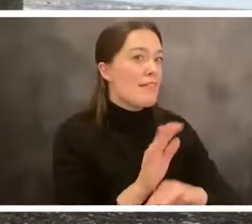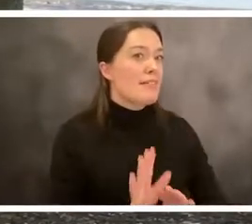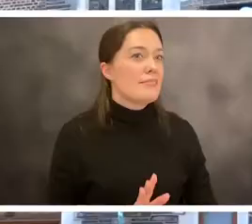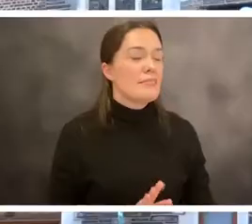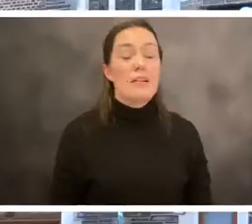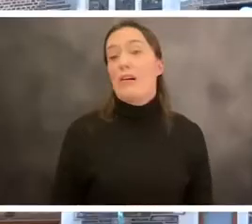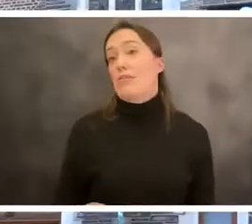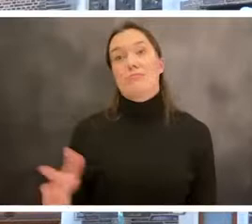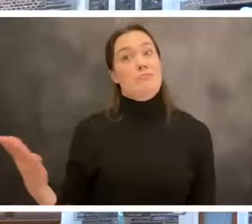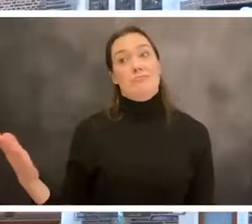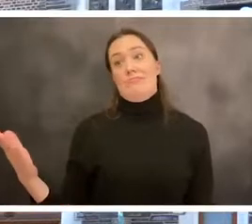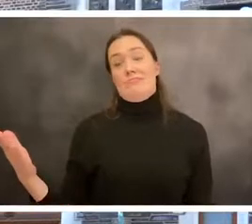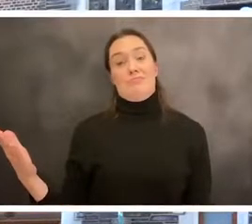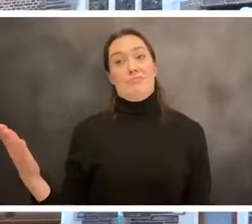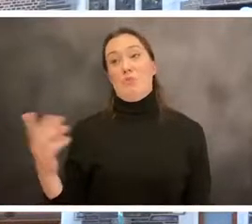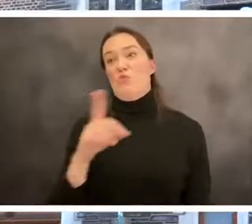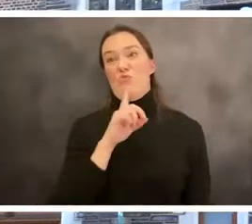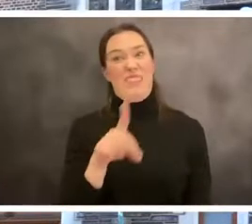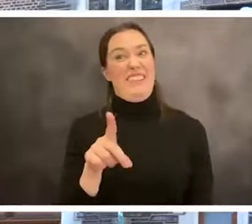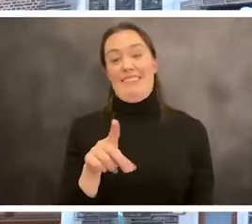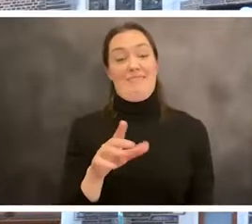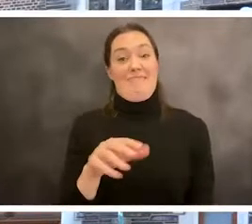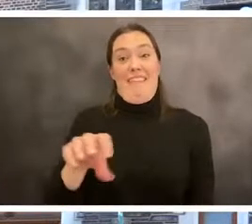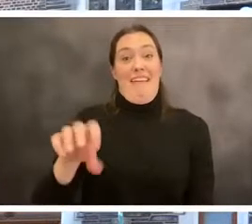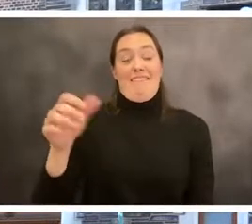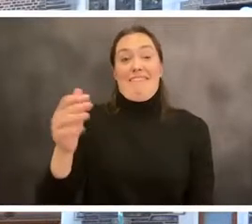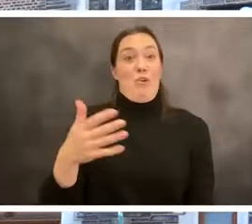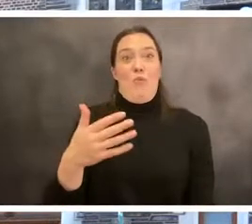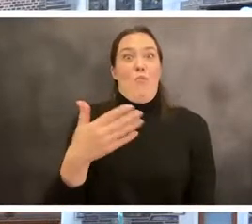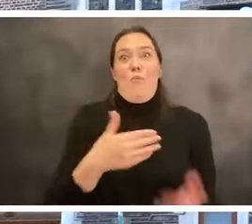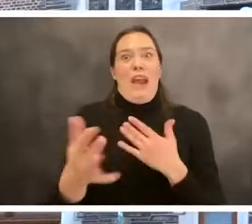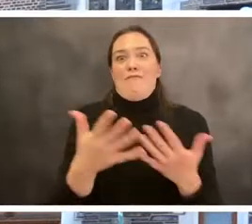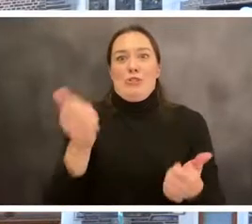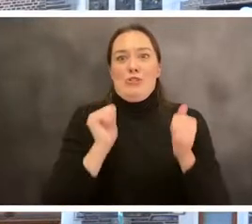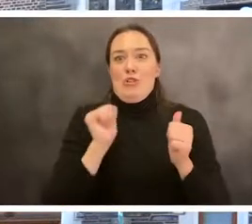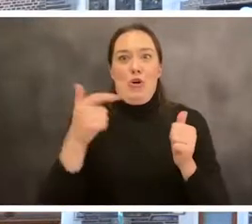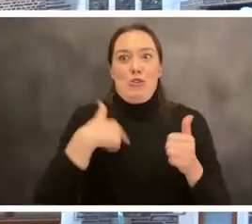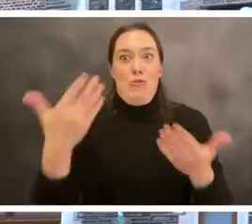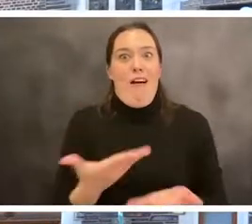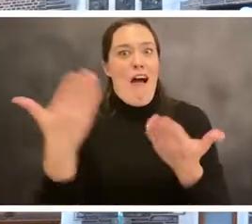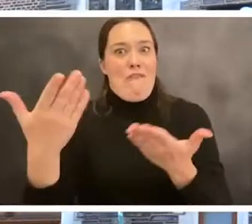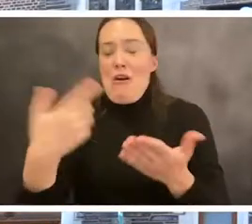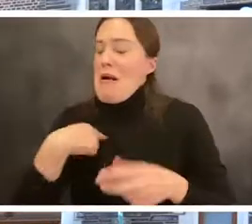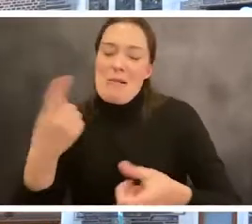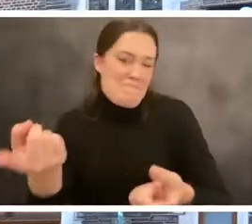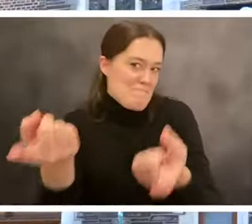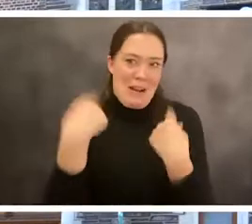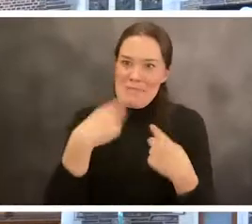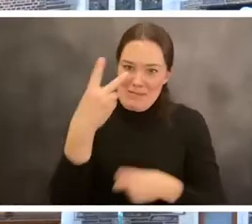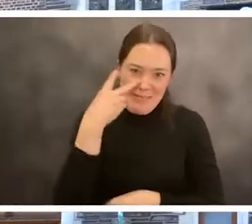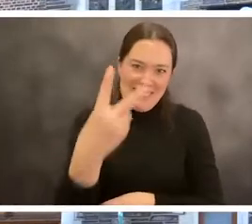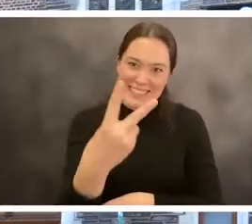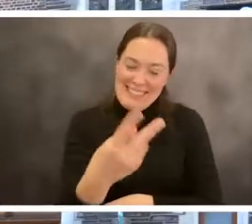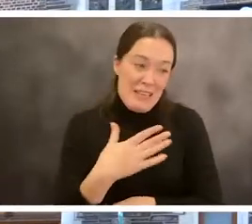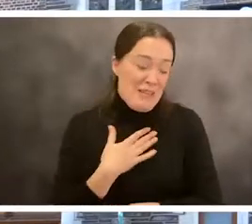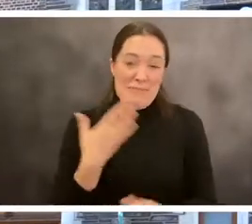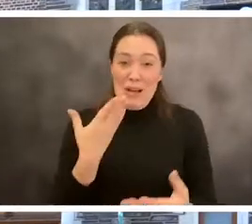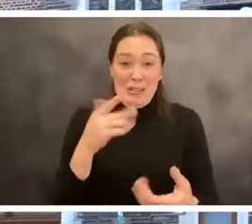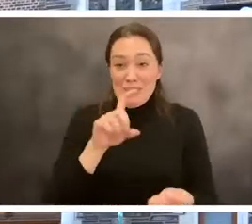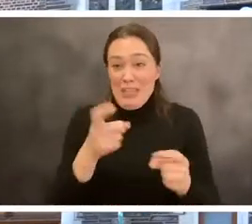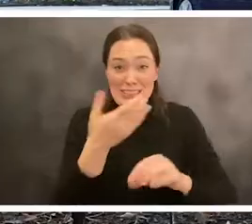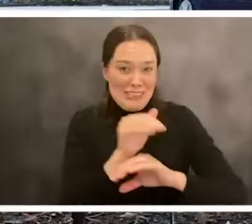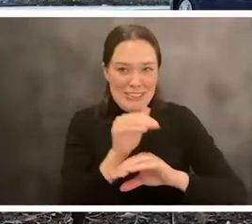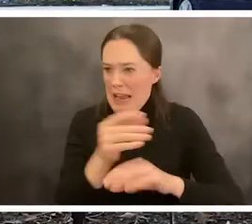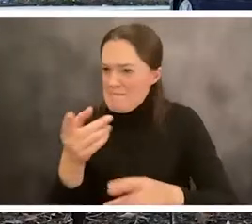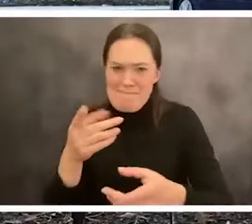about? Oh my God. Anything that, you know, Carter did, you know, I would be here. We have a subscription, so I would be allowed to come, you know, I could change my